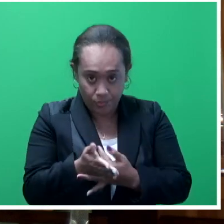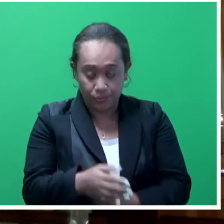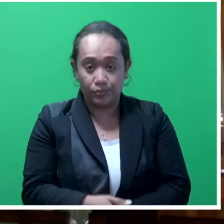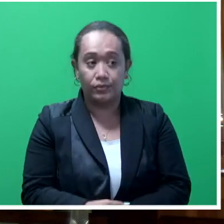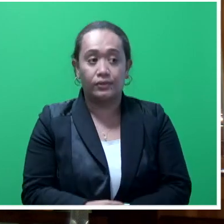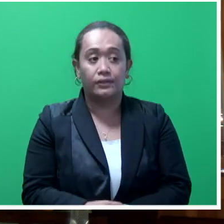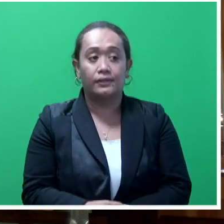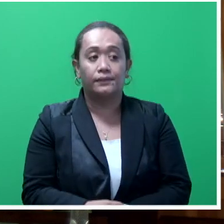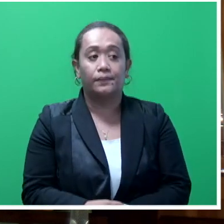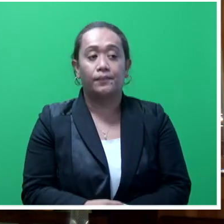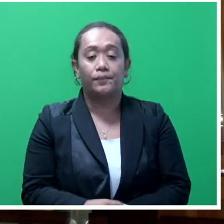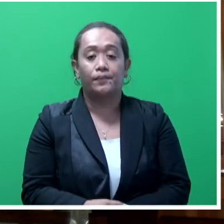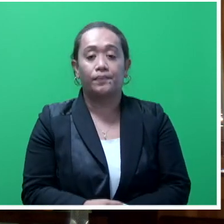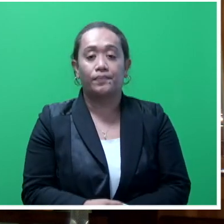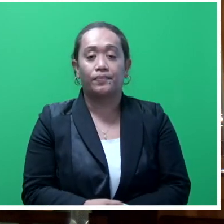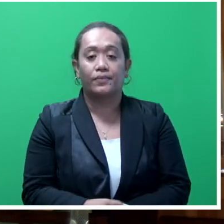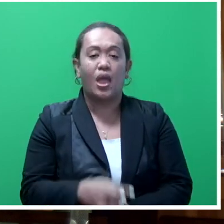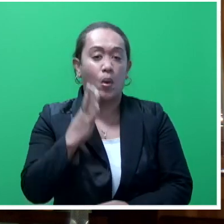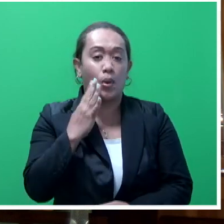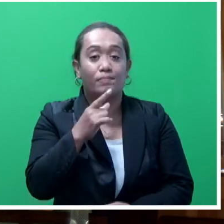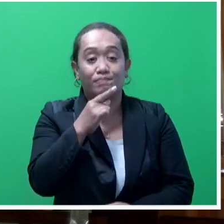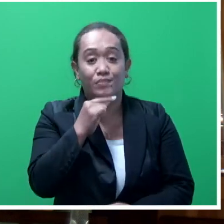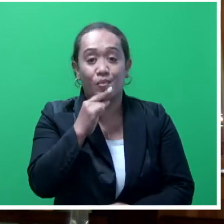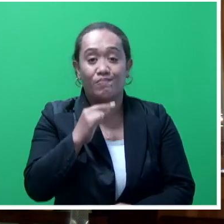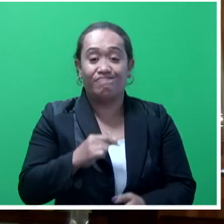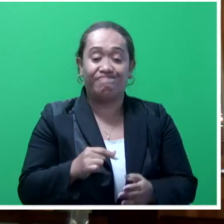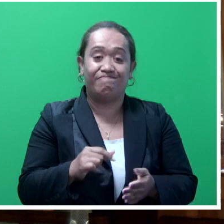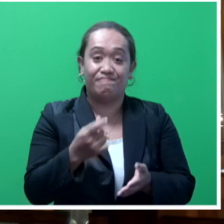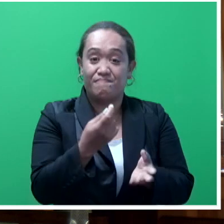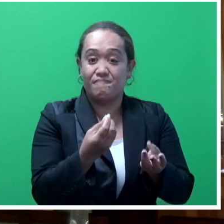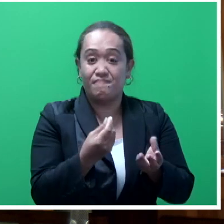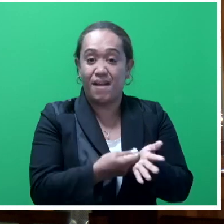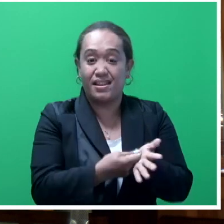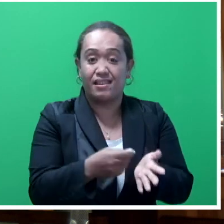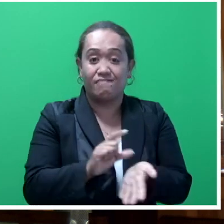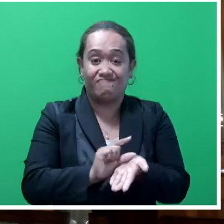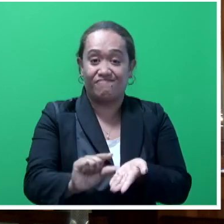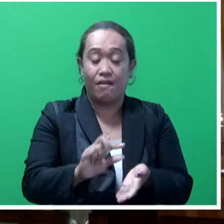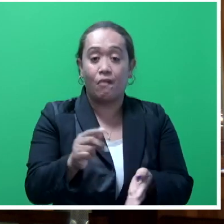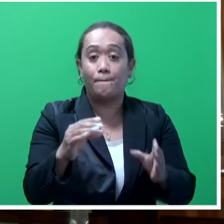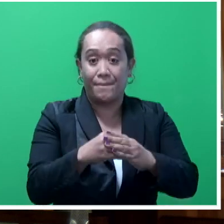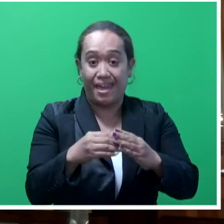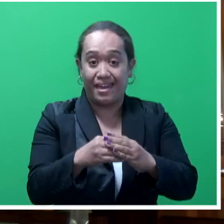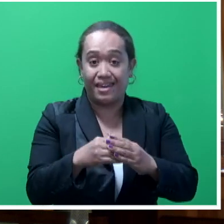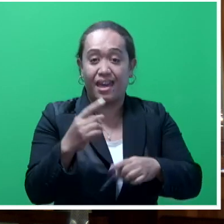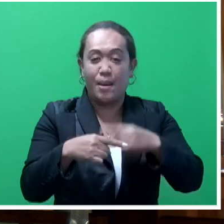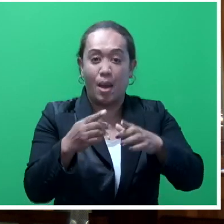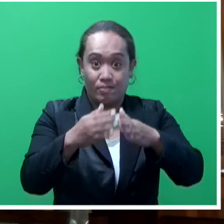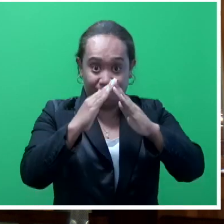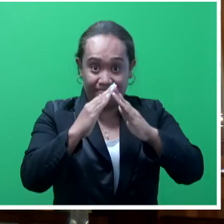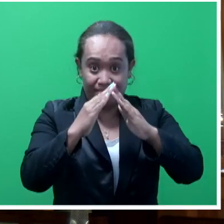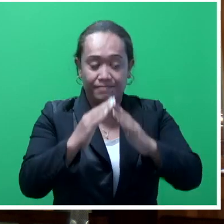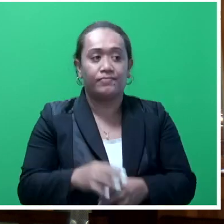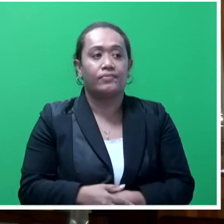that the morgajor and the morgajee must try and reach some agreement to ensure